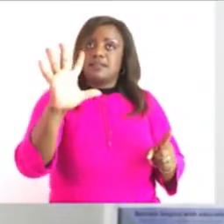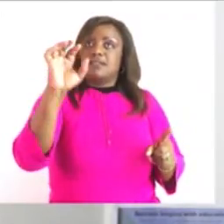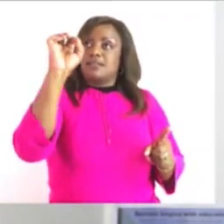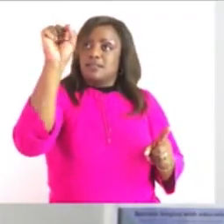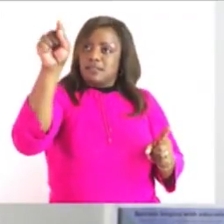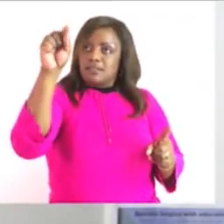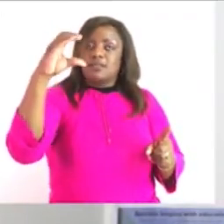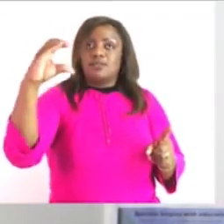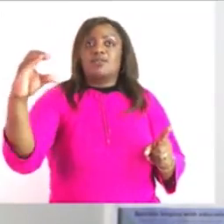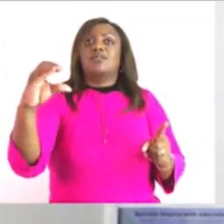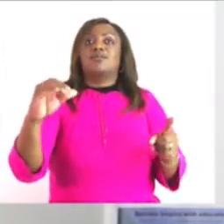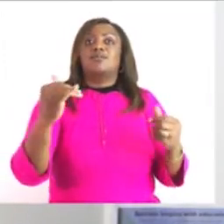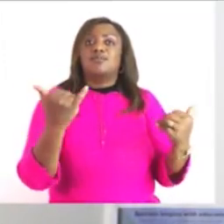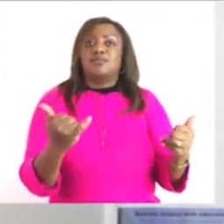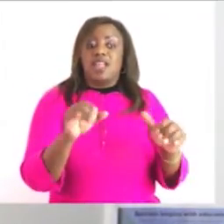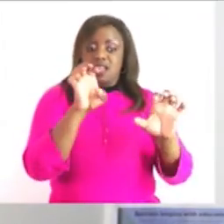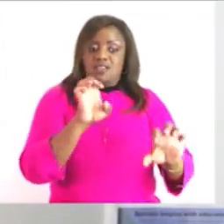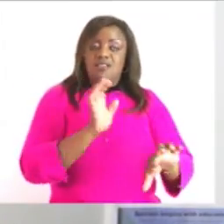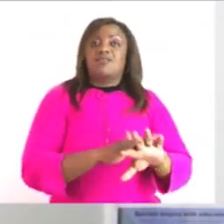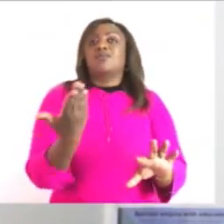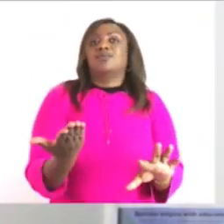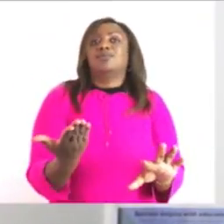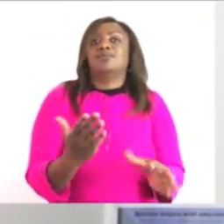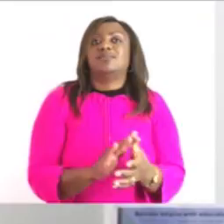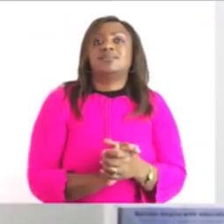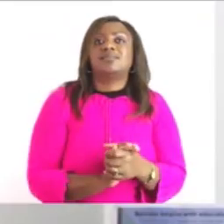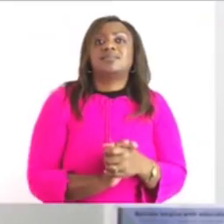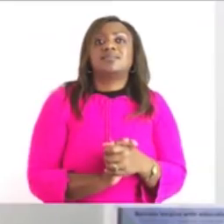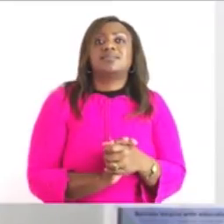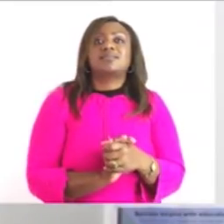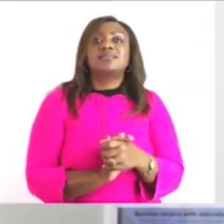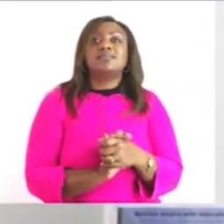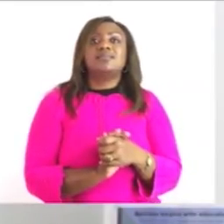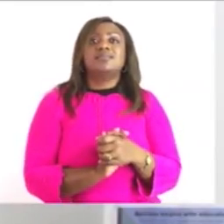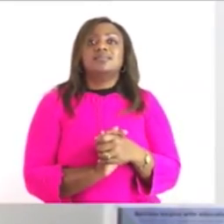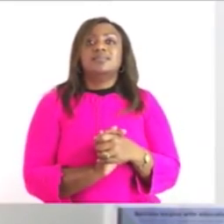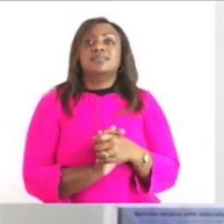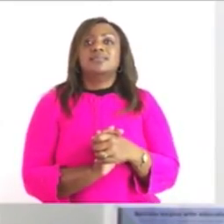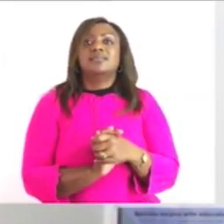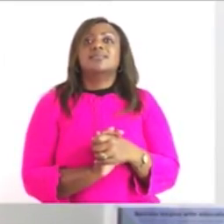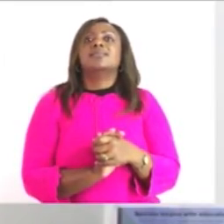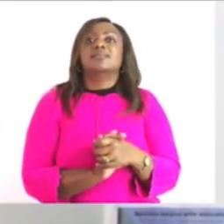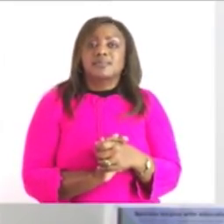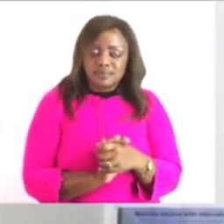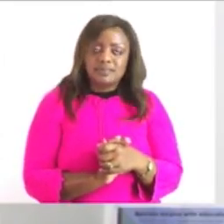so so it was 95 degree